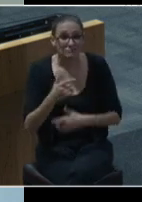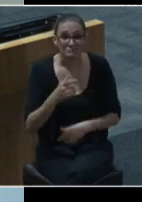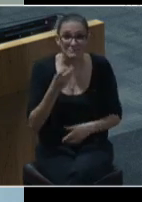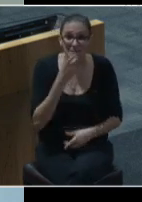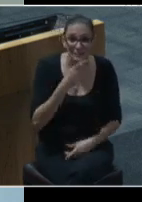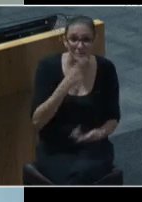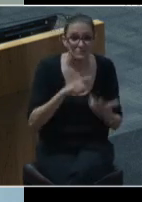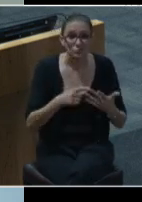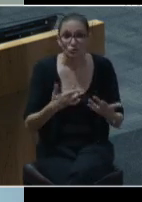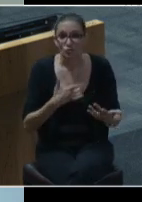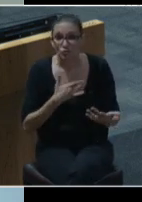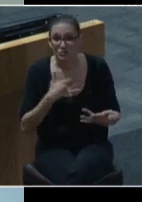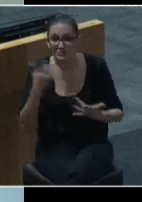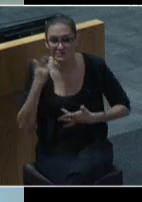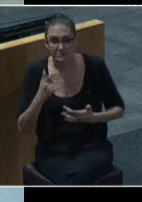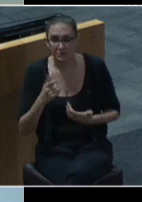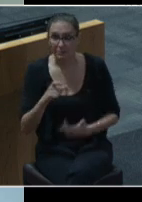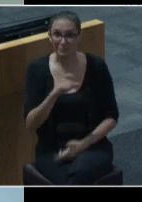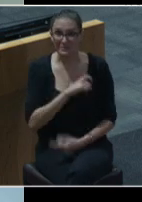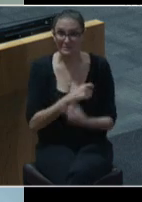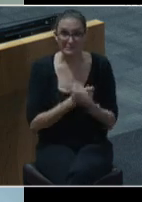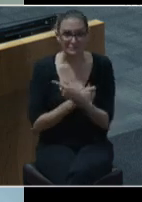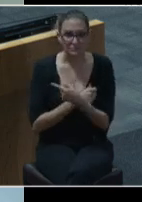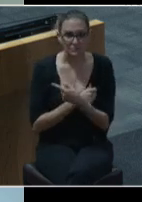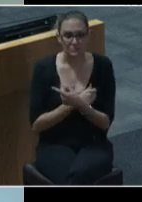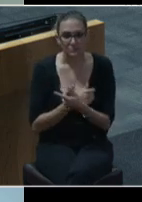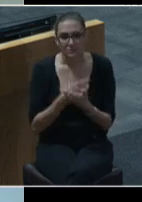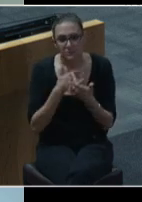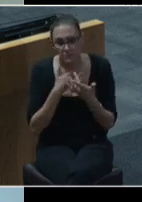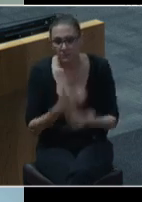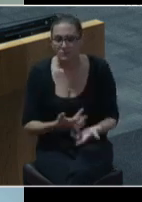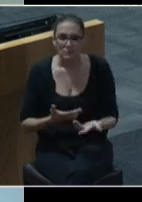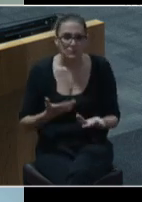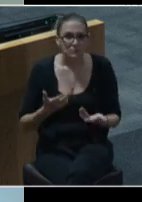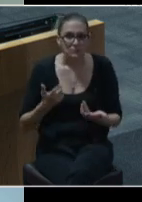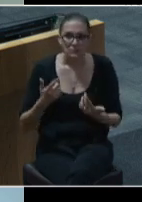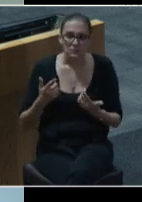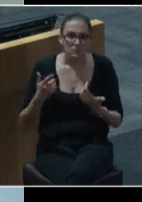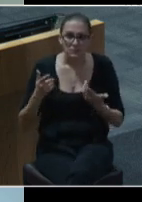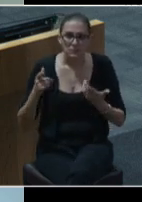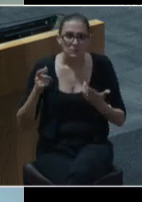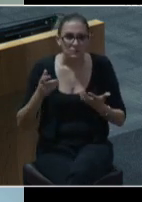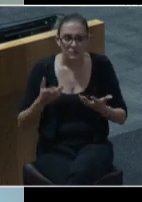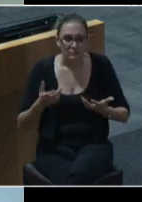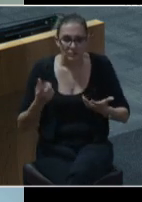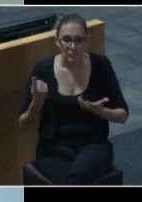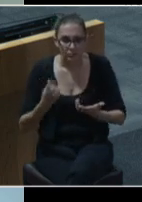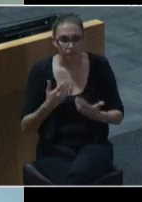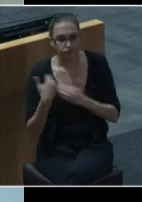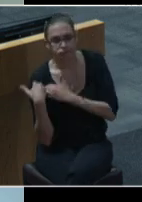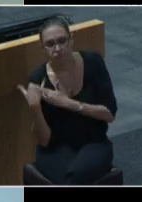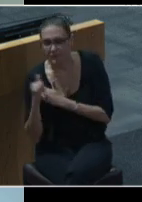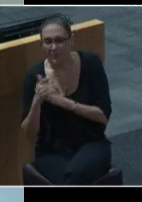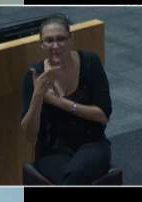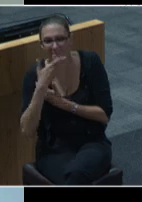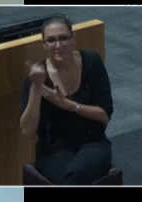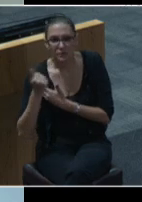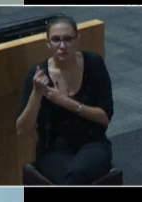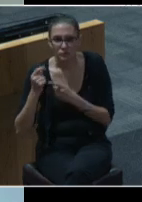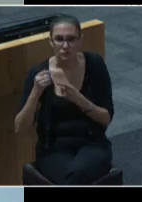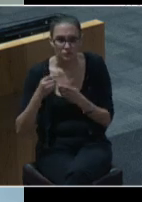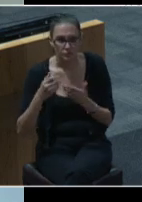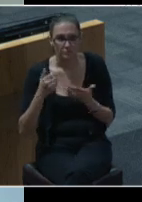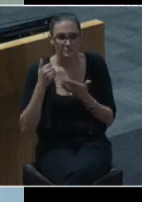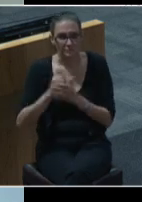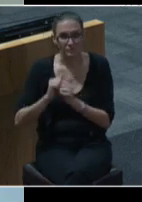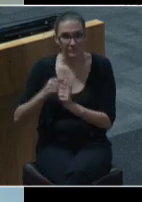within police forces generally would seem to also call for much-needed change to better address the physical and mental health of our